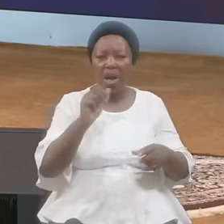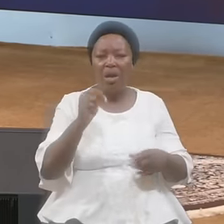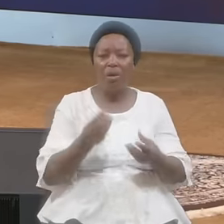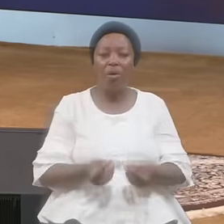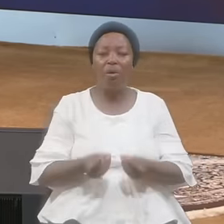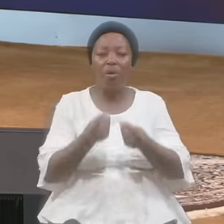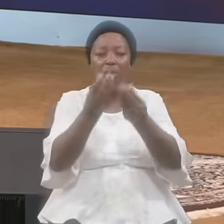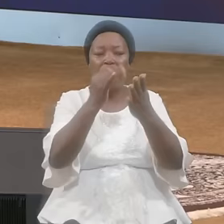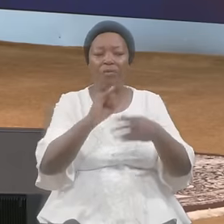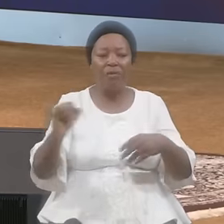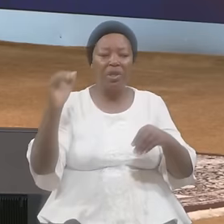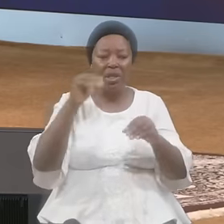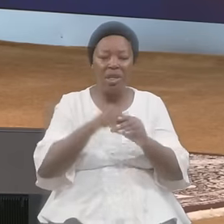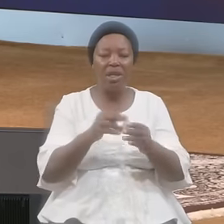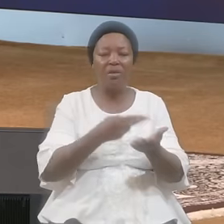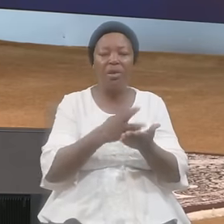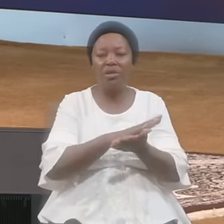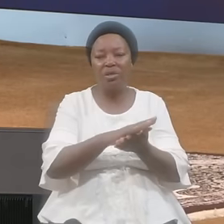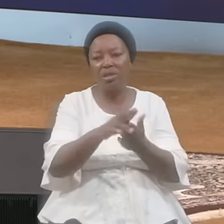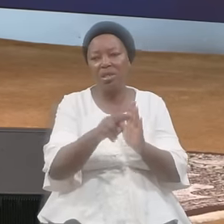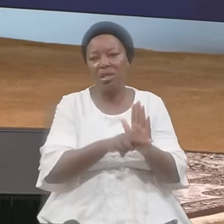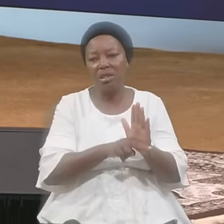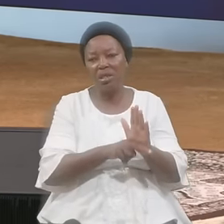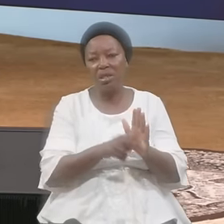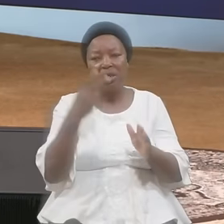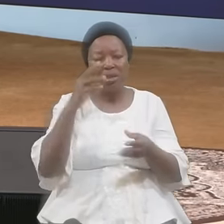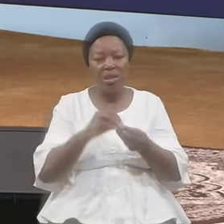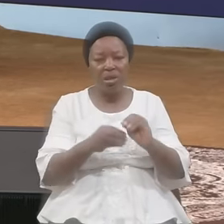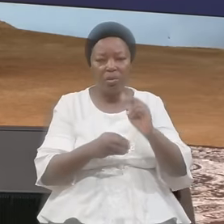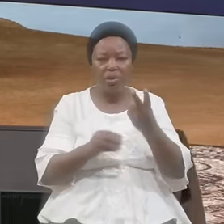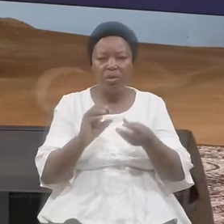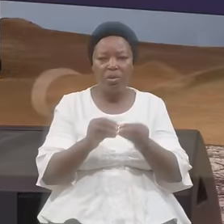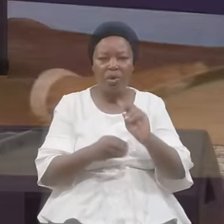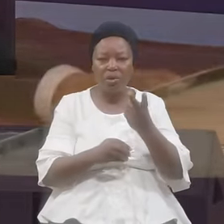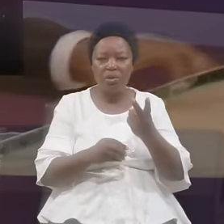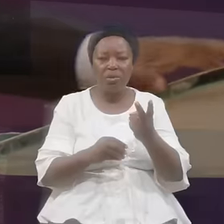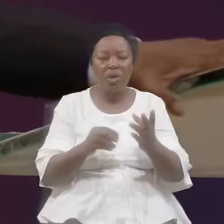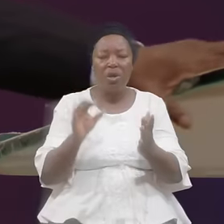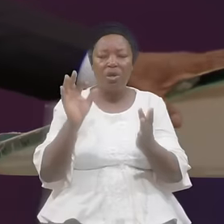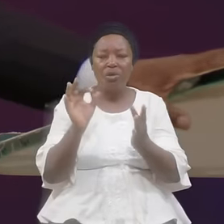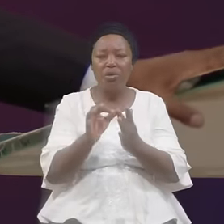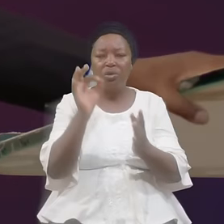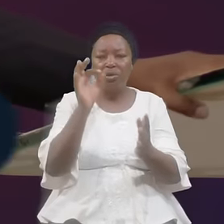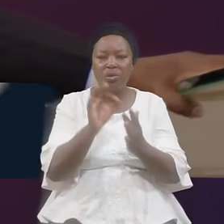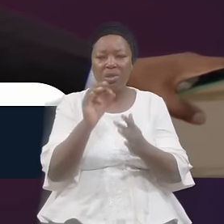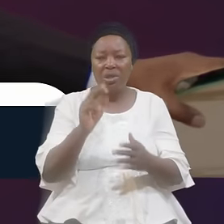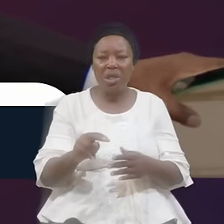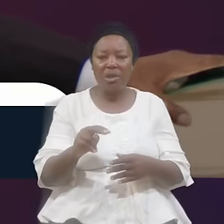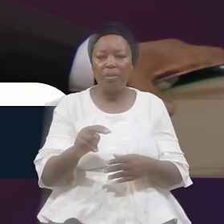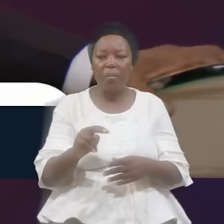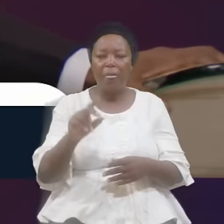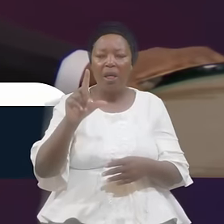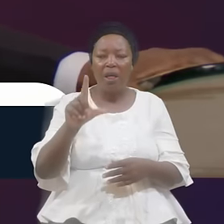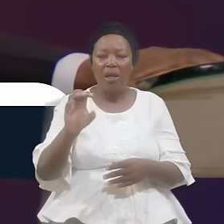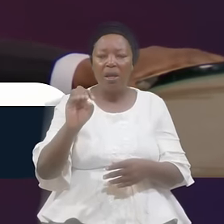In Righteous Look At Number Two Number Two Chosen Levites